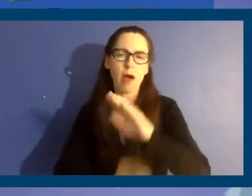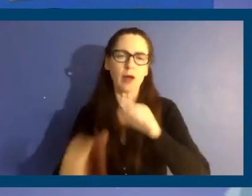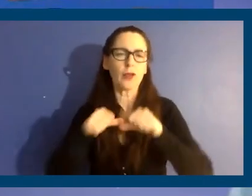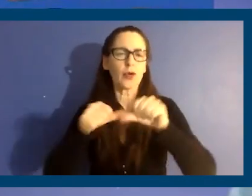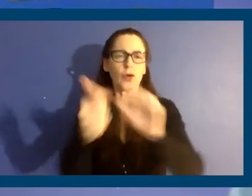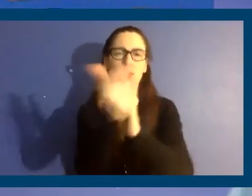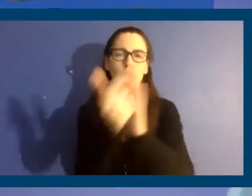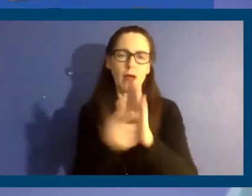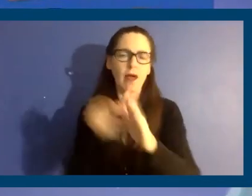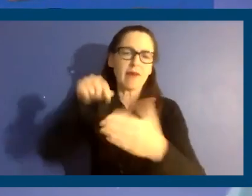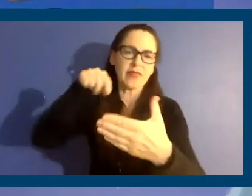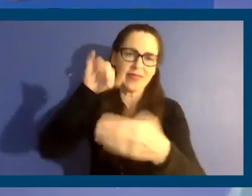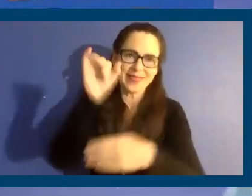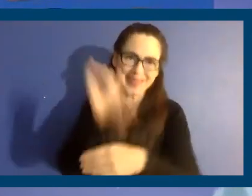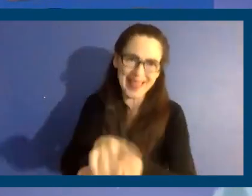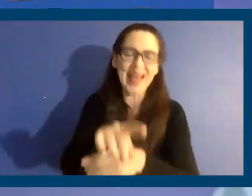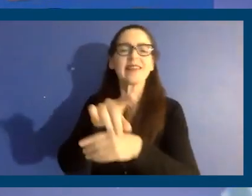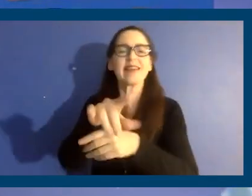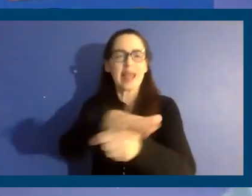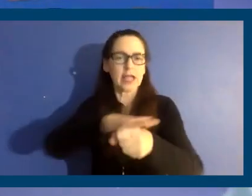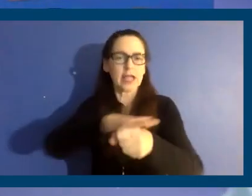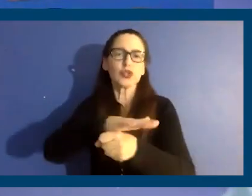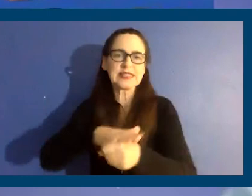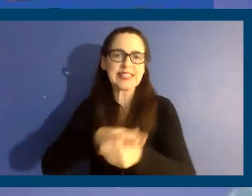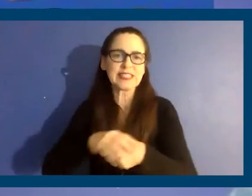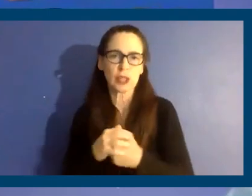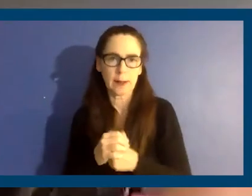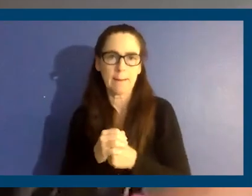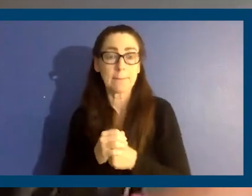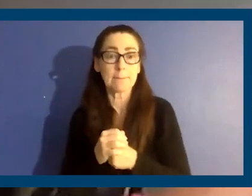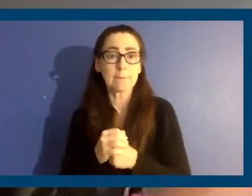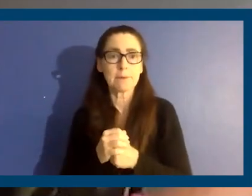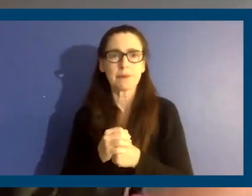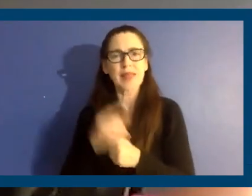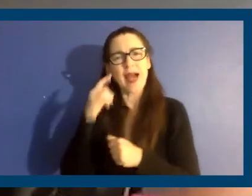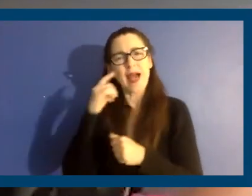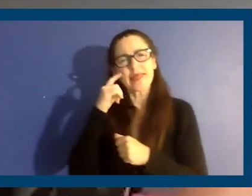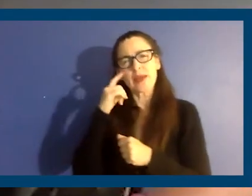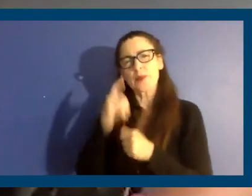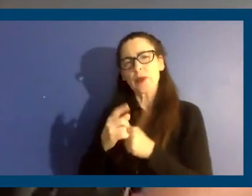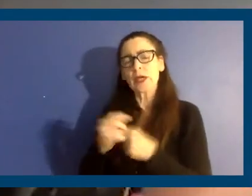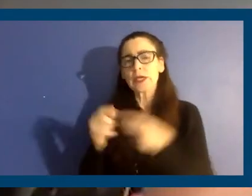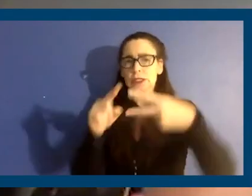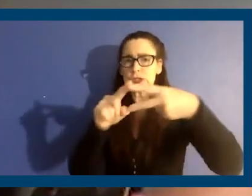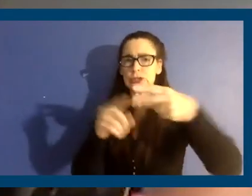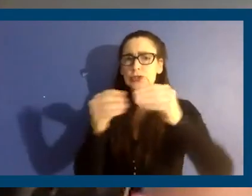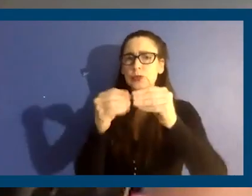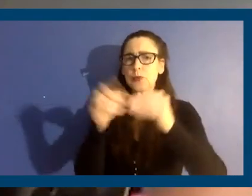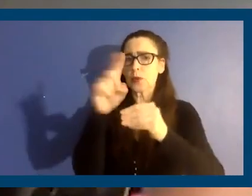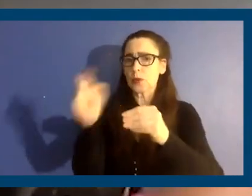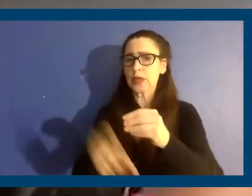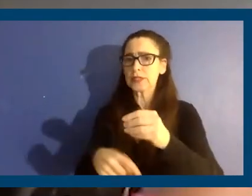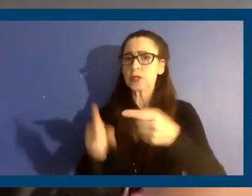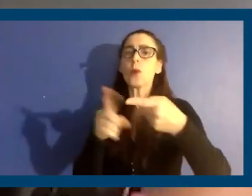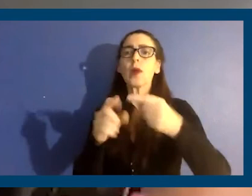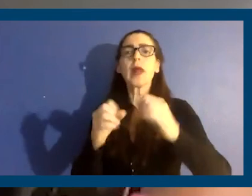of that particular jurisdiction. And I think there's probably, probably a time for two more questions. One question is